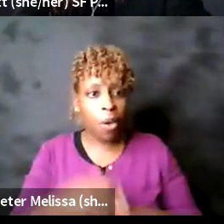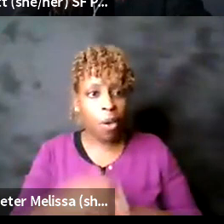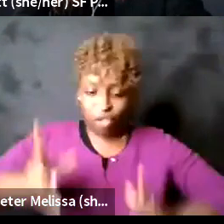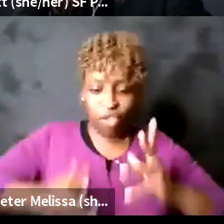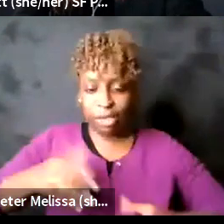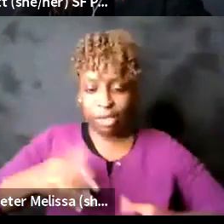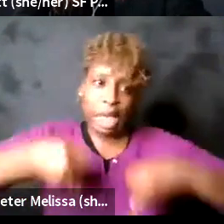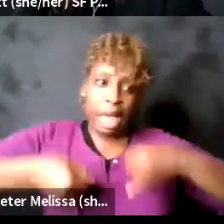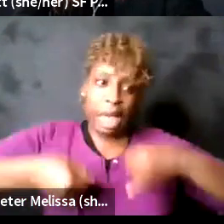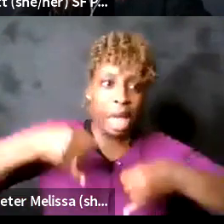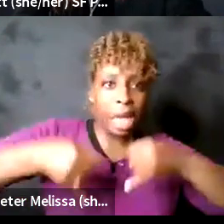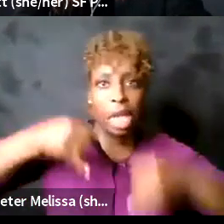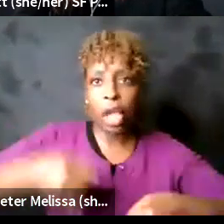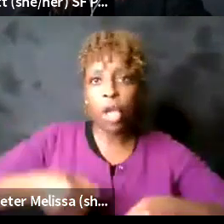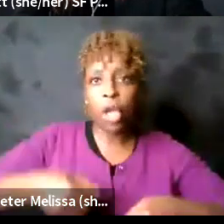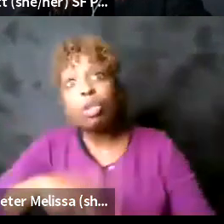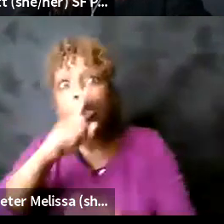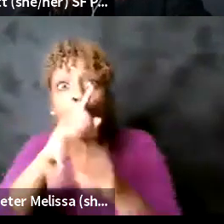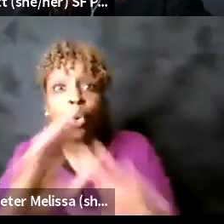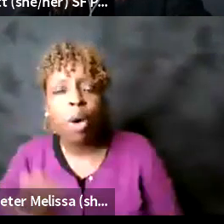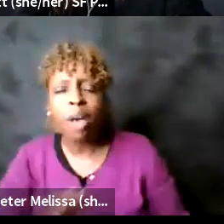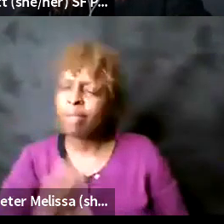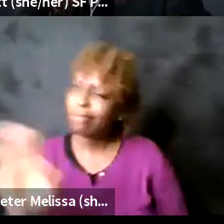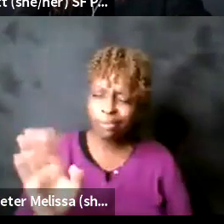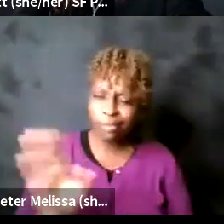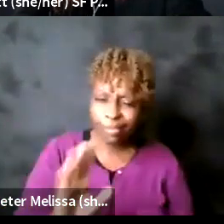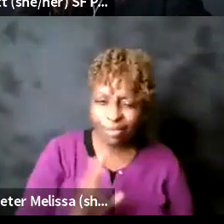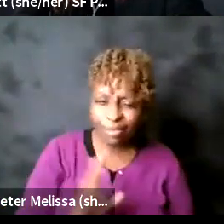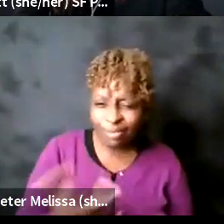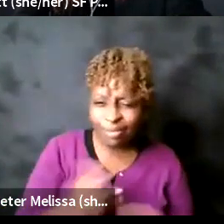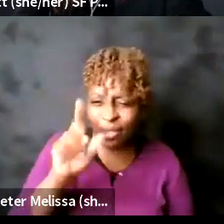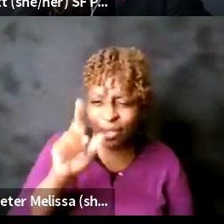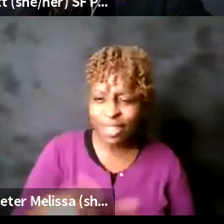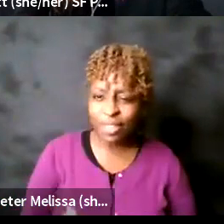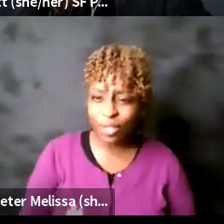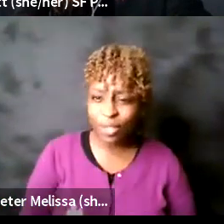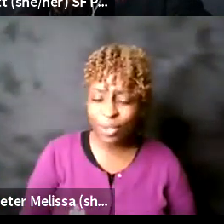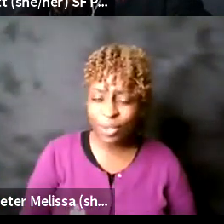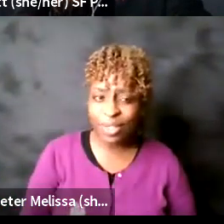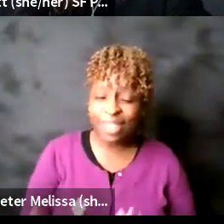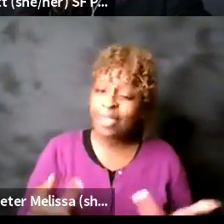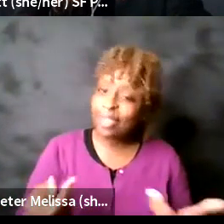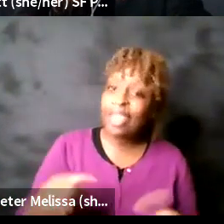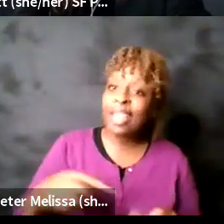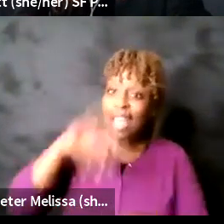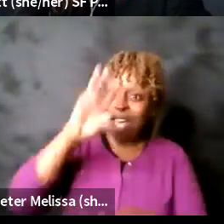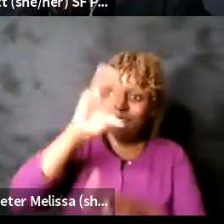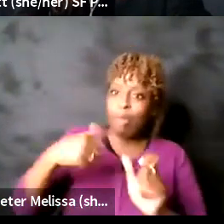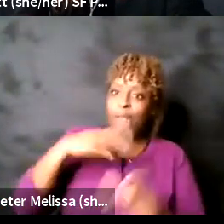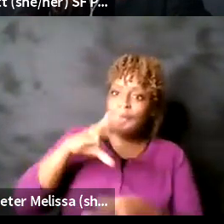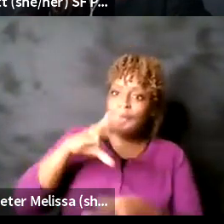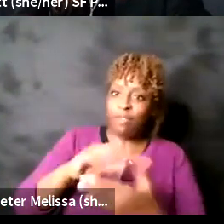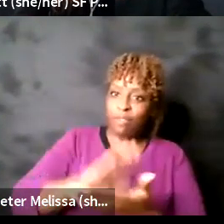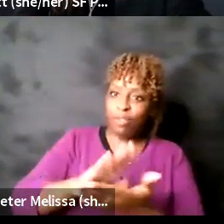quiet when we expect them to be quiet um and that goes all the way down to i remember when i was in school for performing arts there was this kind of taboo around